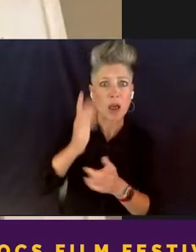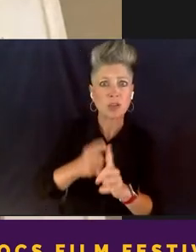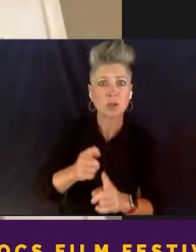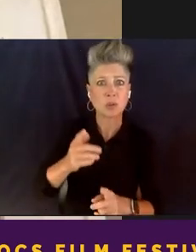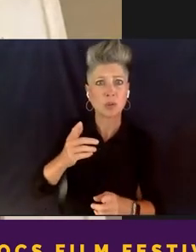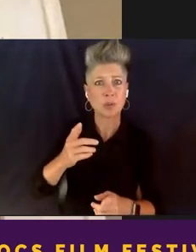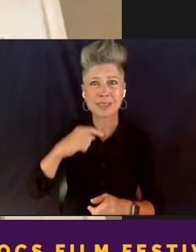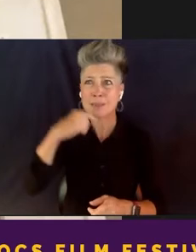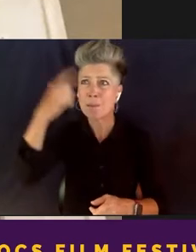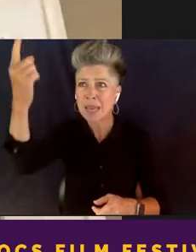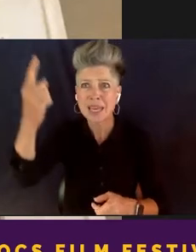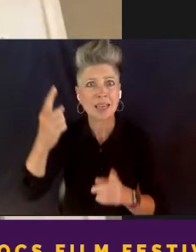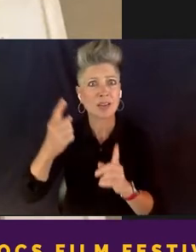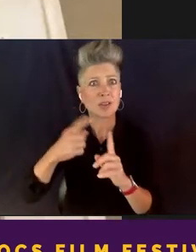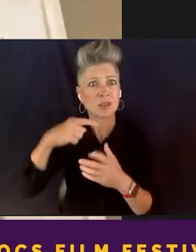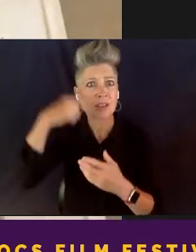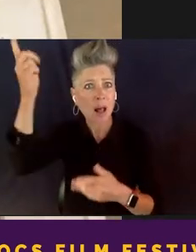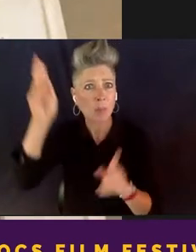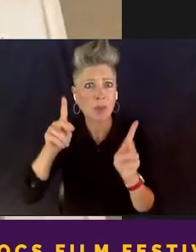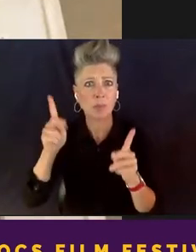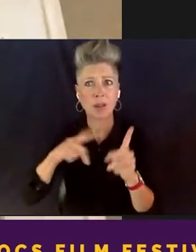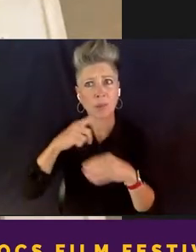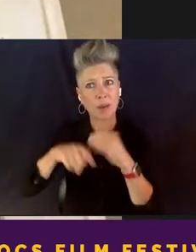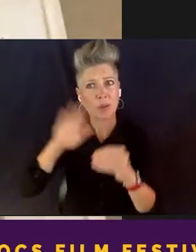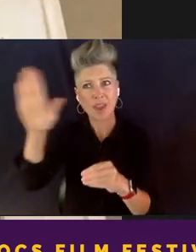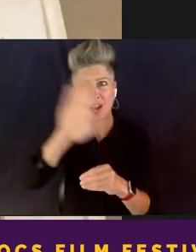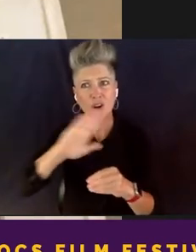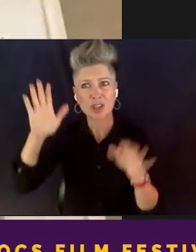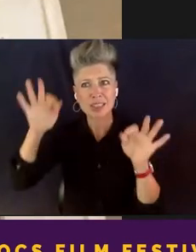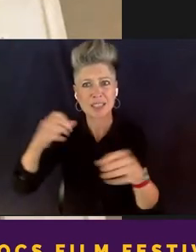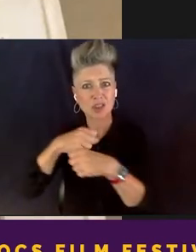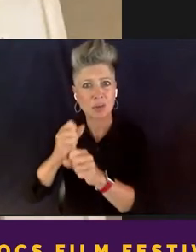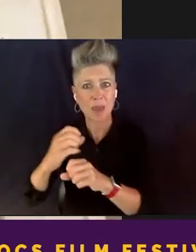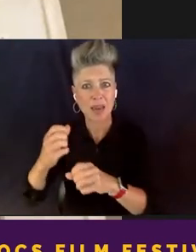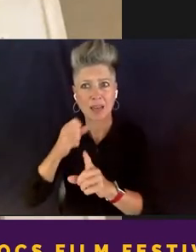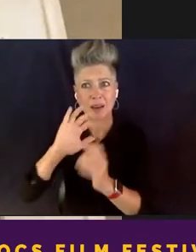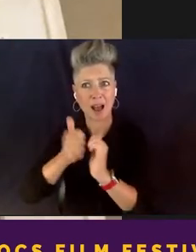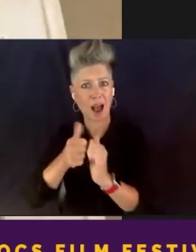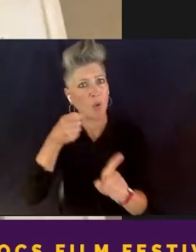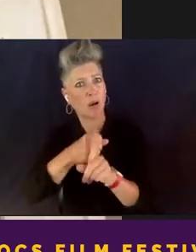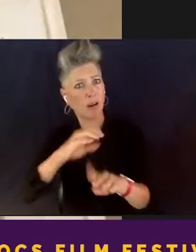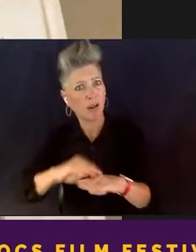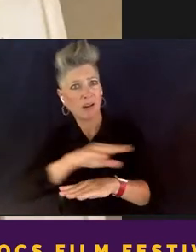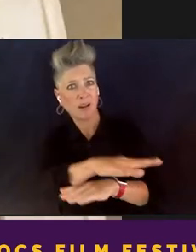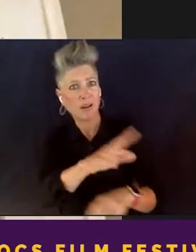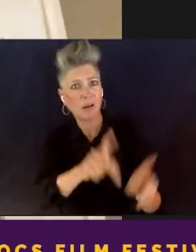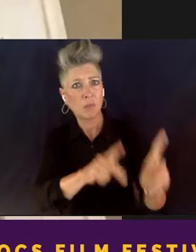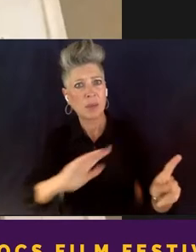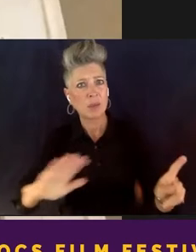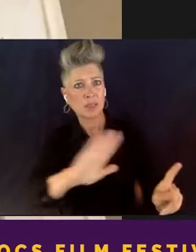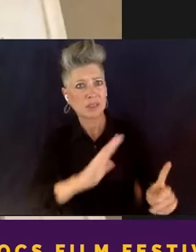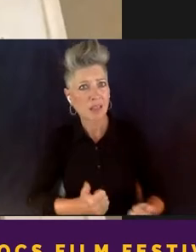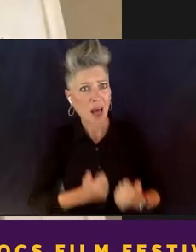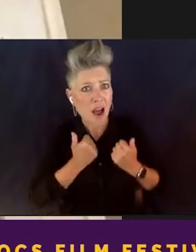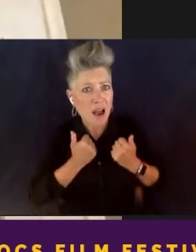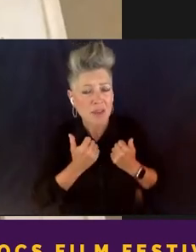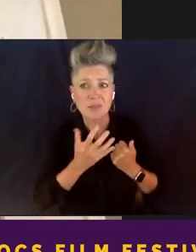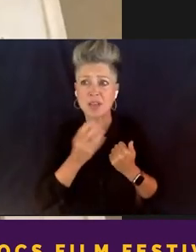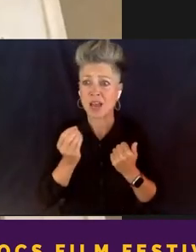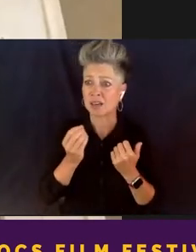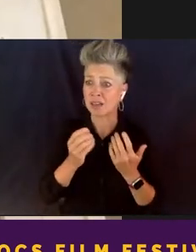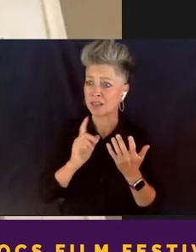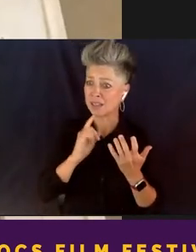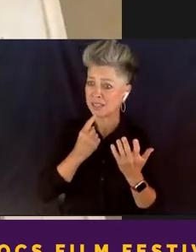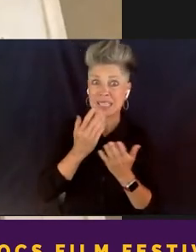that's made that, you know, have effects on our lives. And seriously, you know, these, some of these effects are